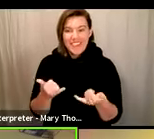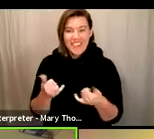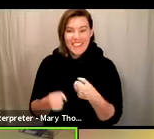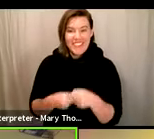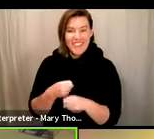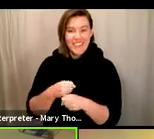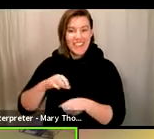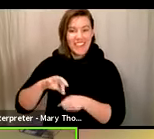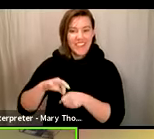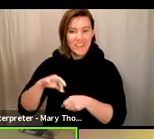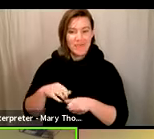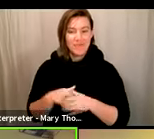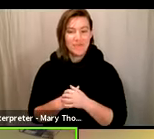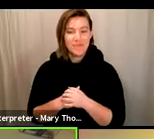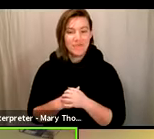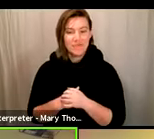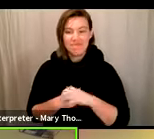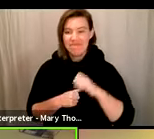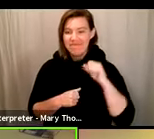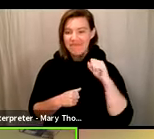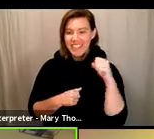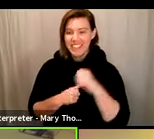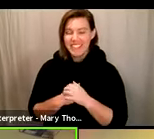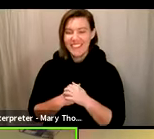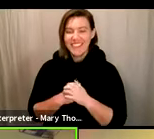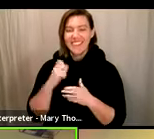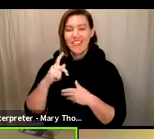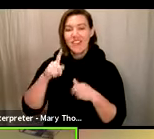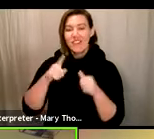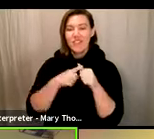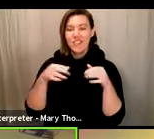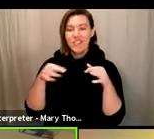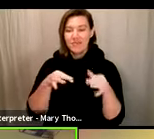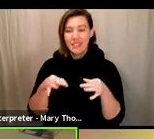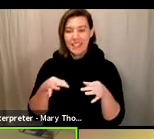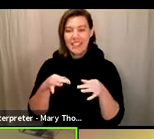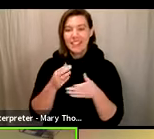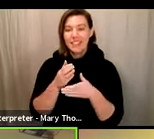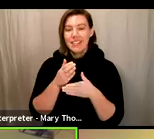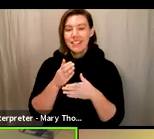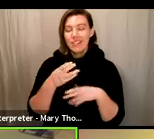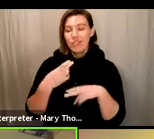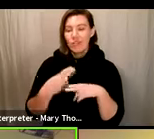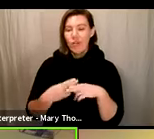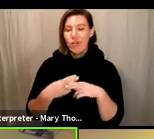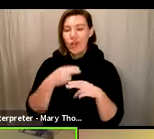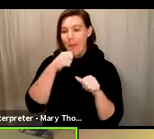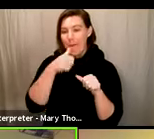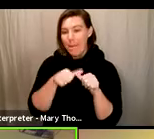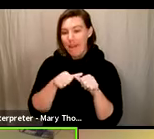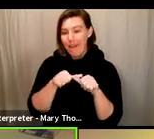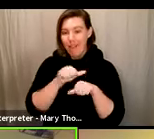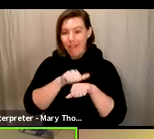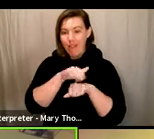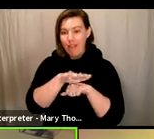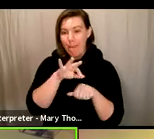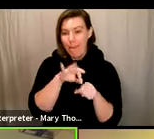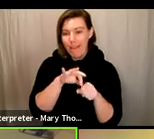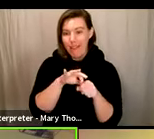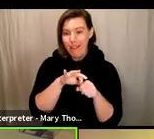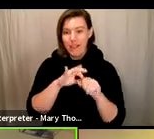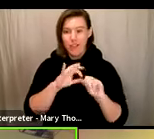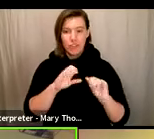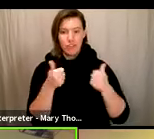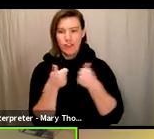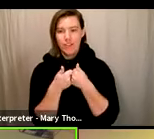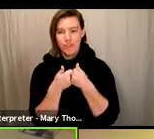with our mail ballot challenges that are awaiting rejection by the Canvassing Board. So